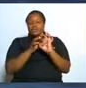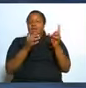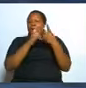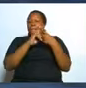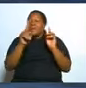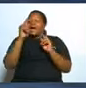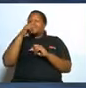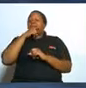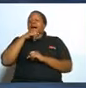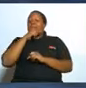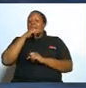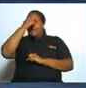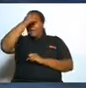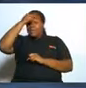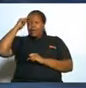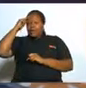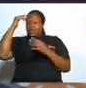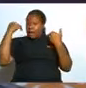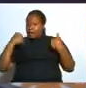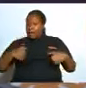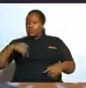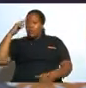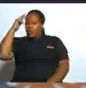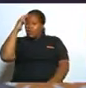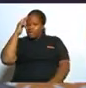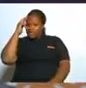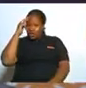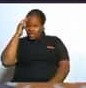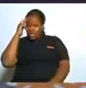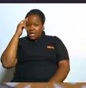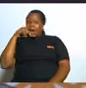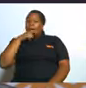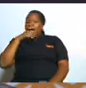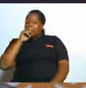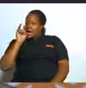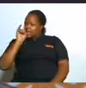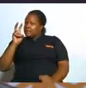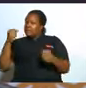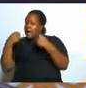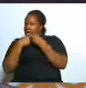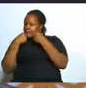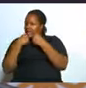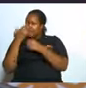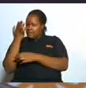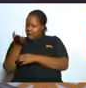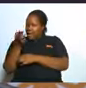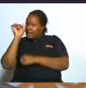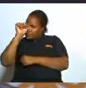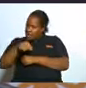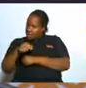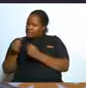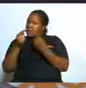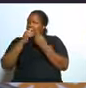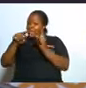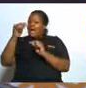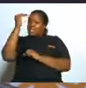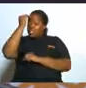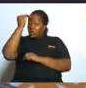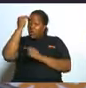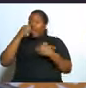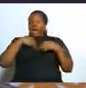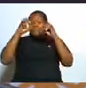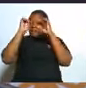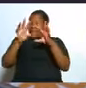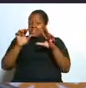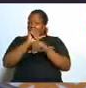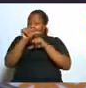he is a person of reasoning he will see an accident at night but he knows it has nothing